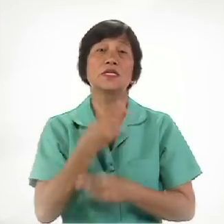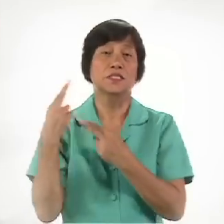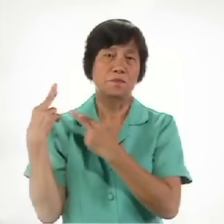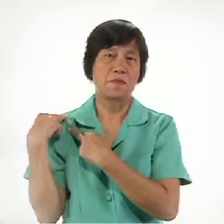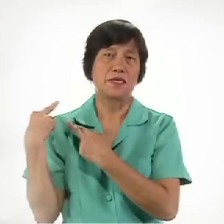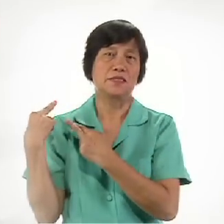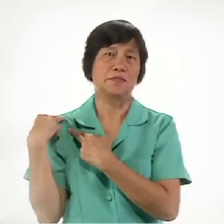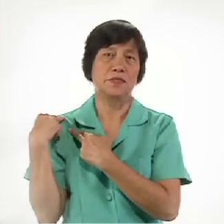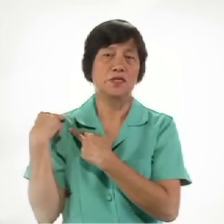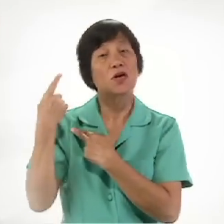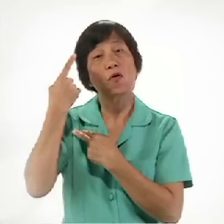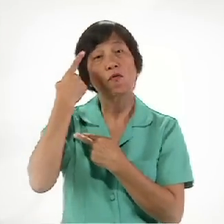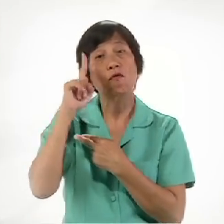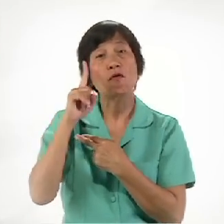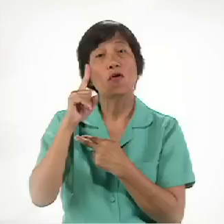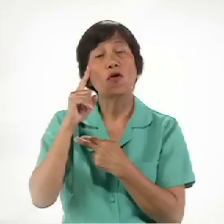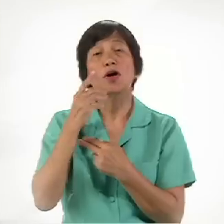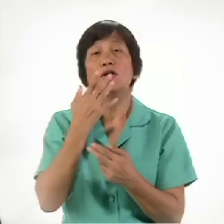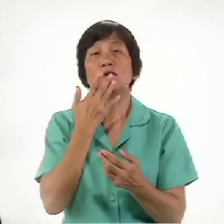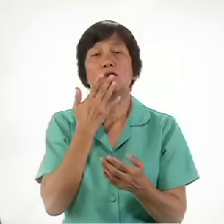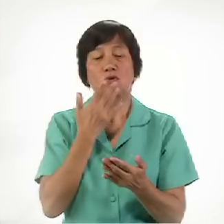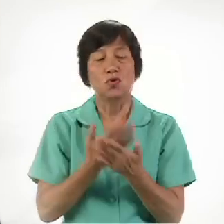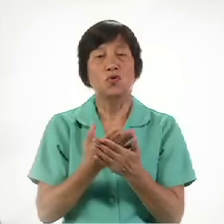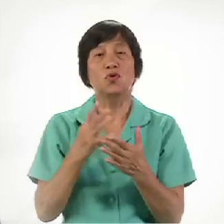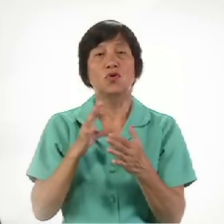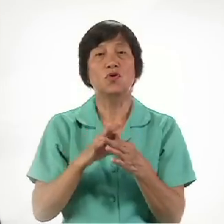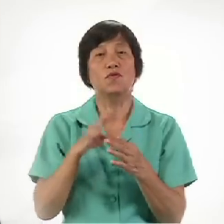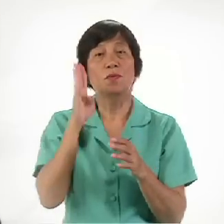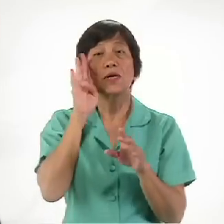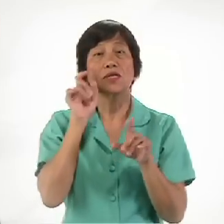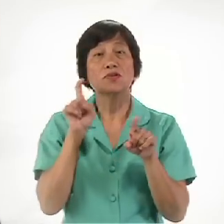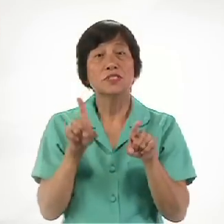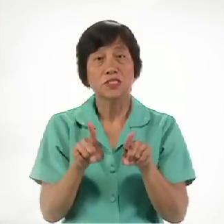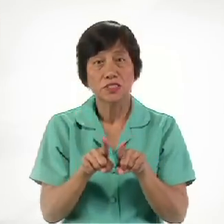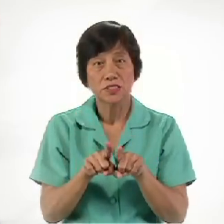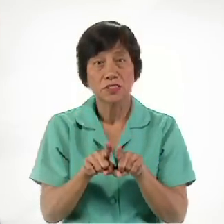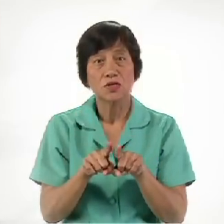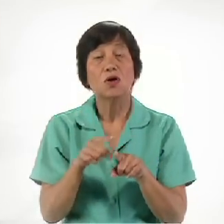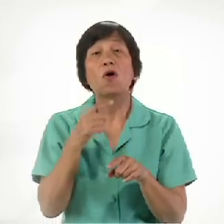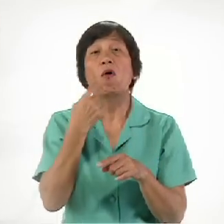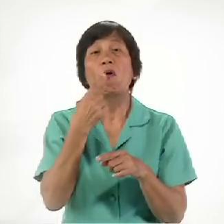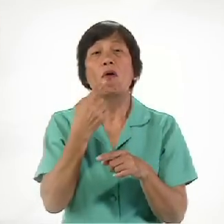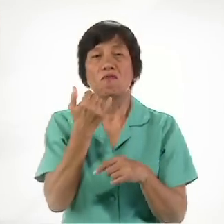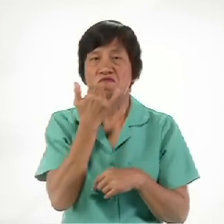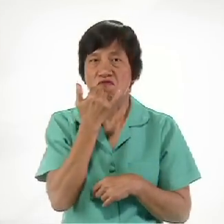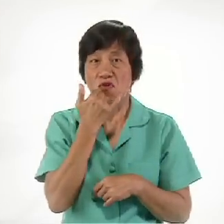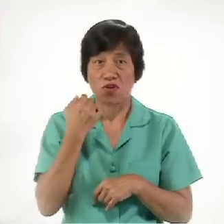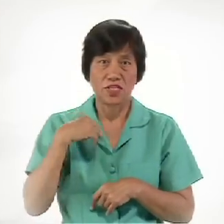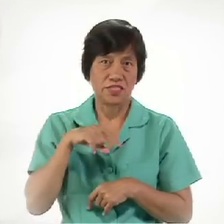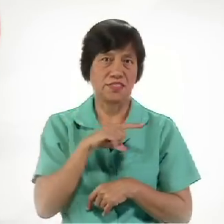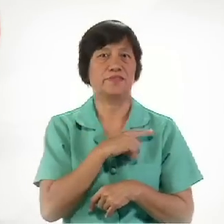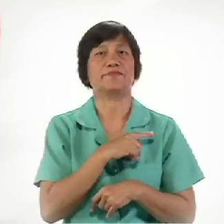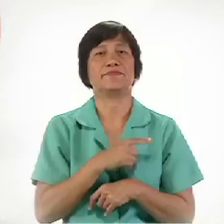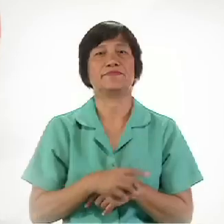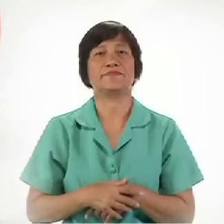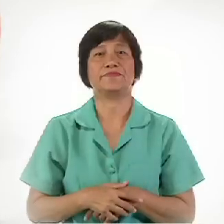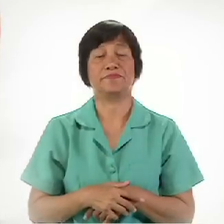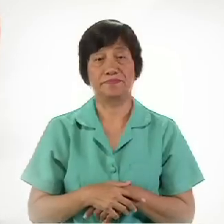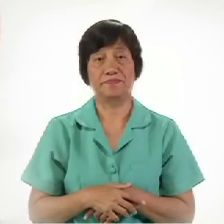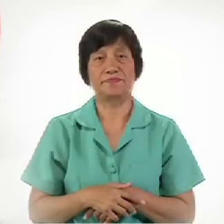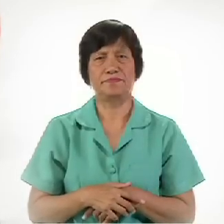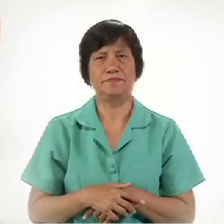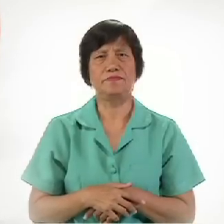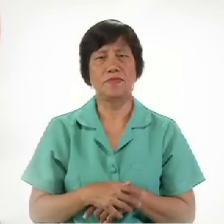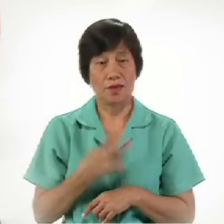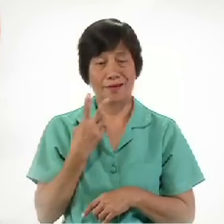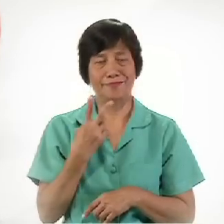For the welfare Of a brother Or sister Who has wronged us Look